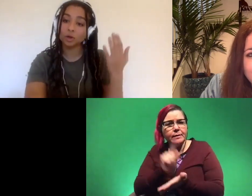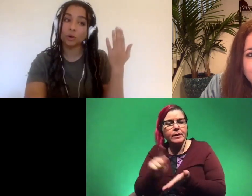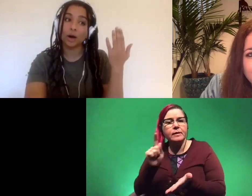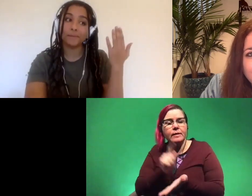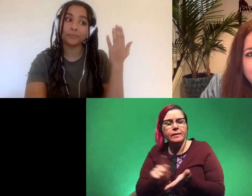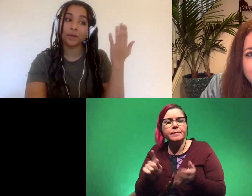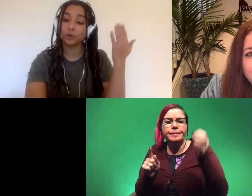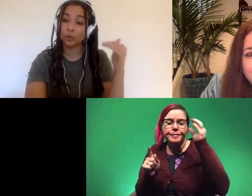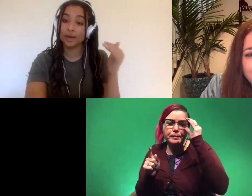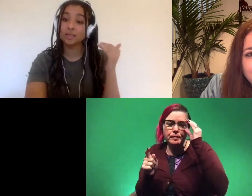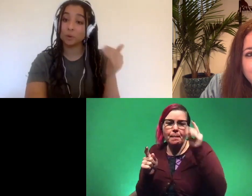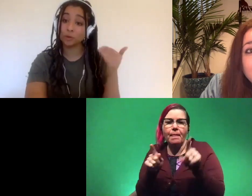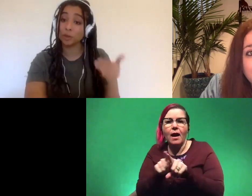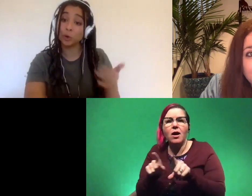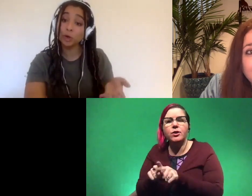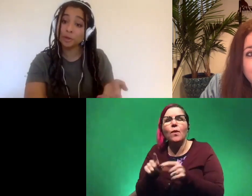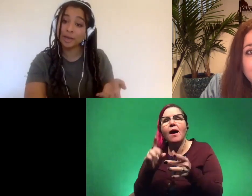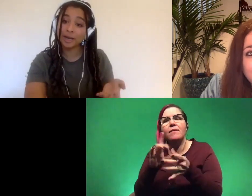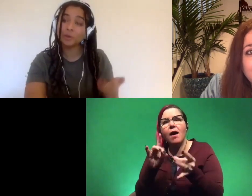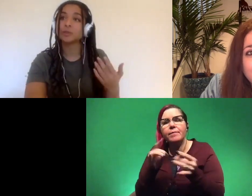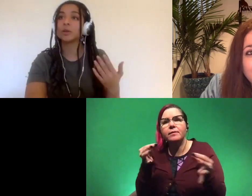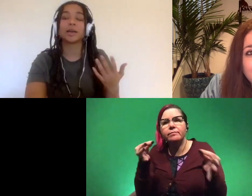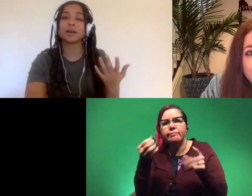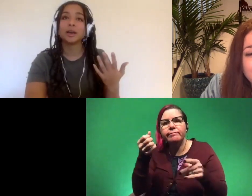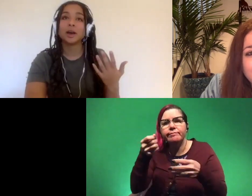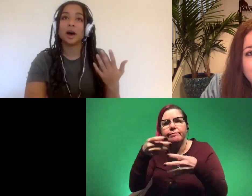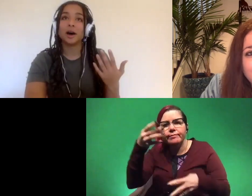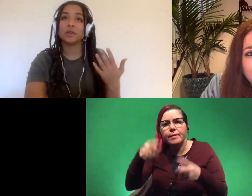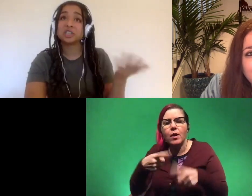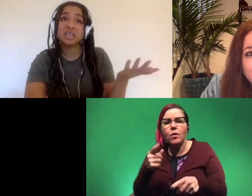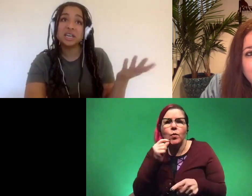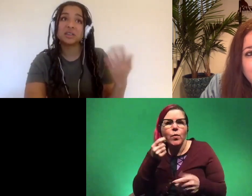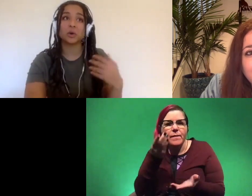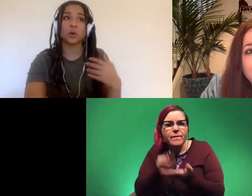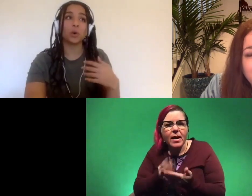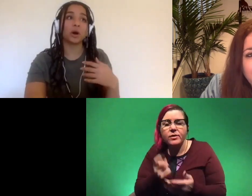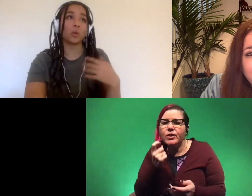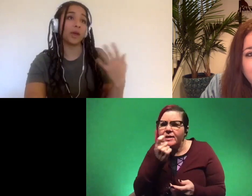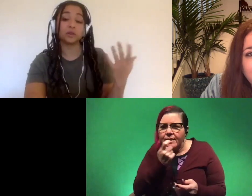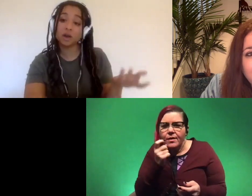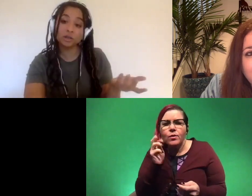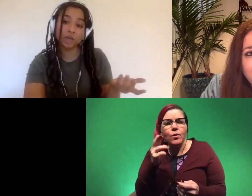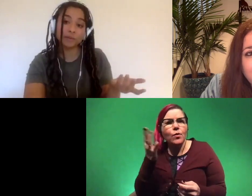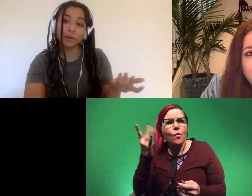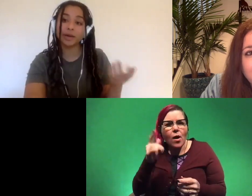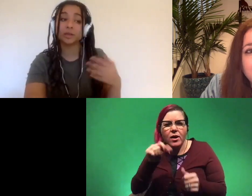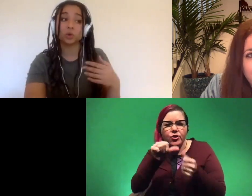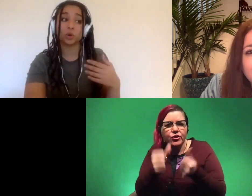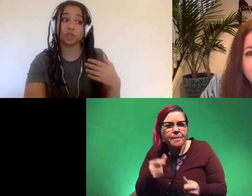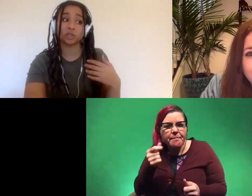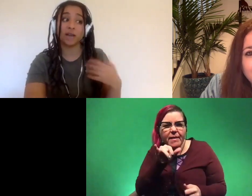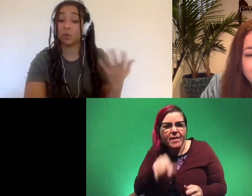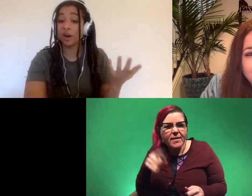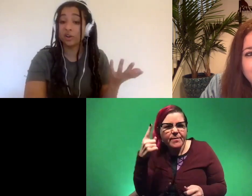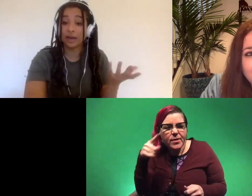also um do threads about what's really cool about the animal so like uh their teeth or why their skull is shaped the way it is